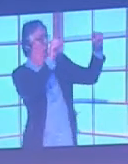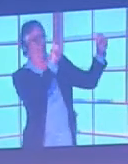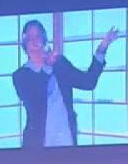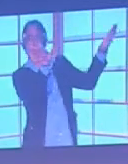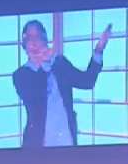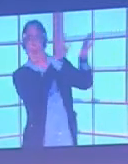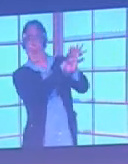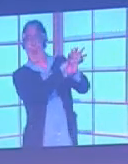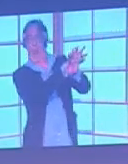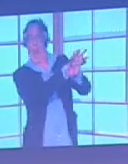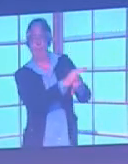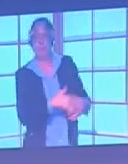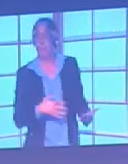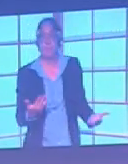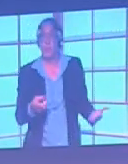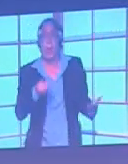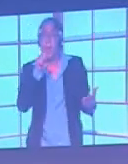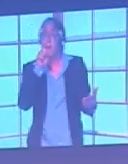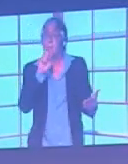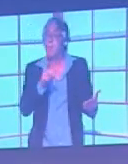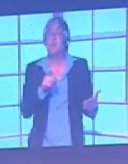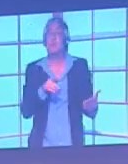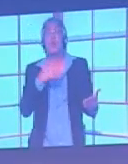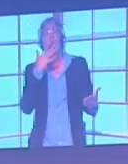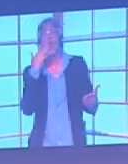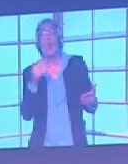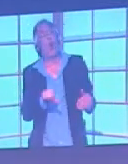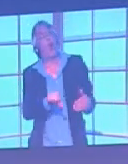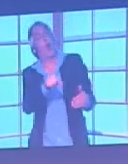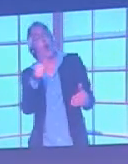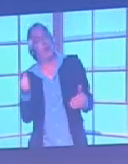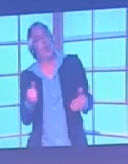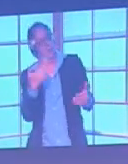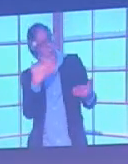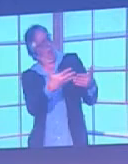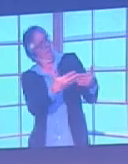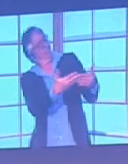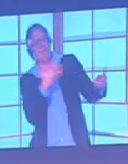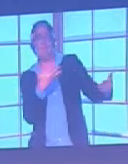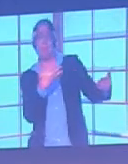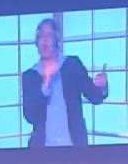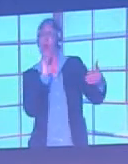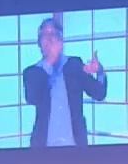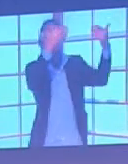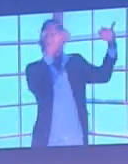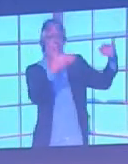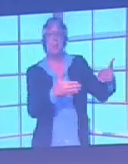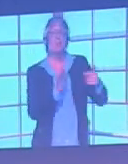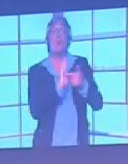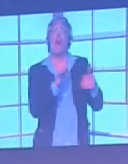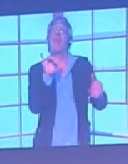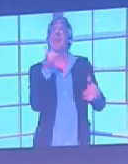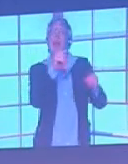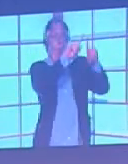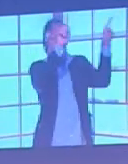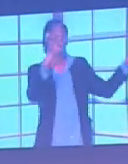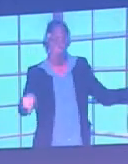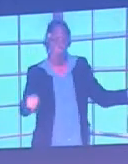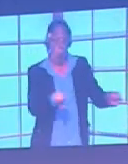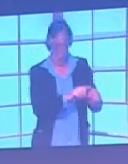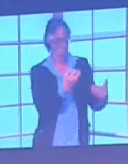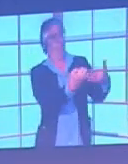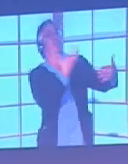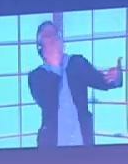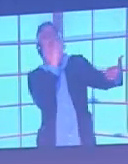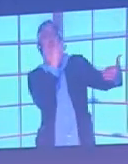So what you need to do is you need to have a proper high contrast colour behind it, such as yellow. Because you really